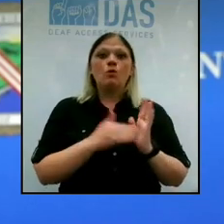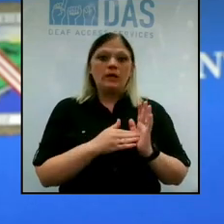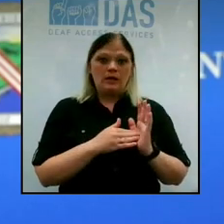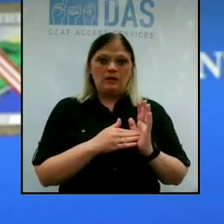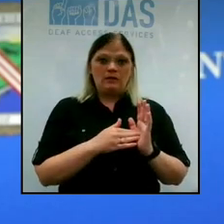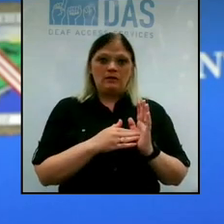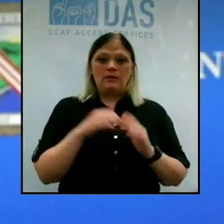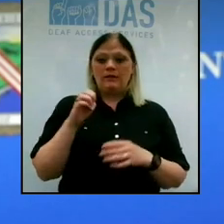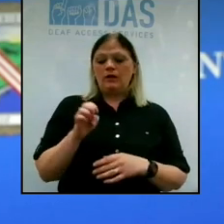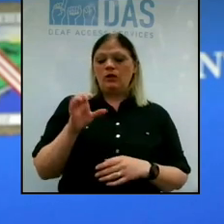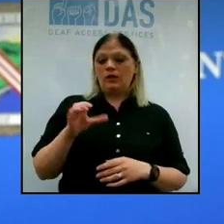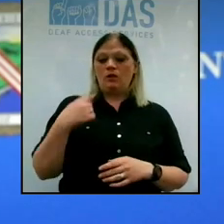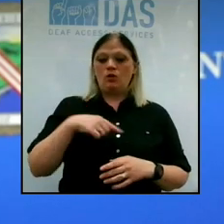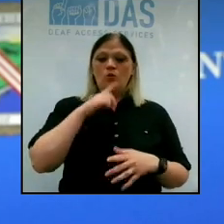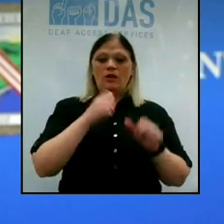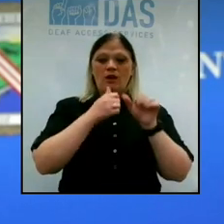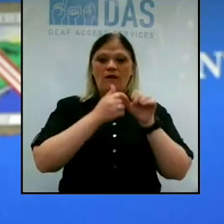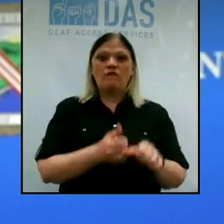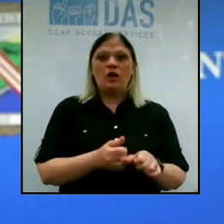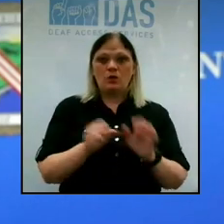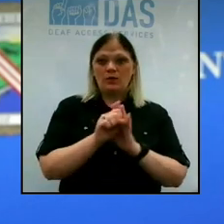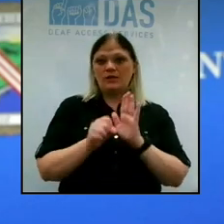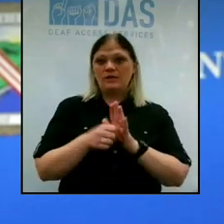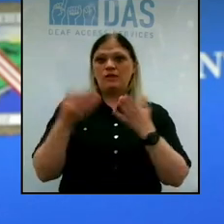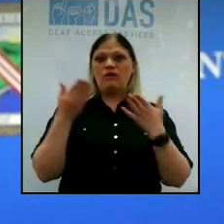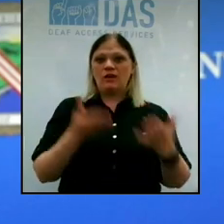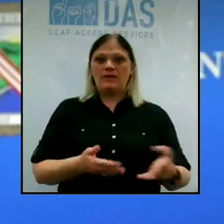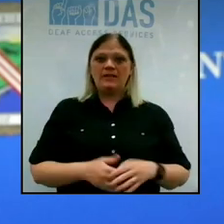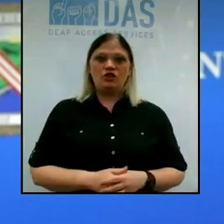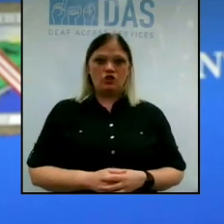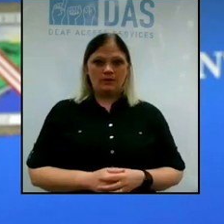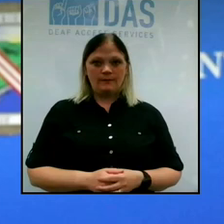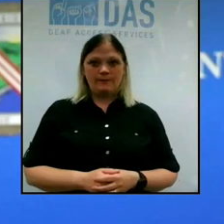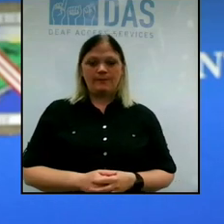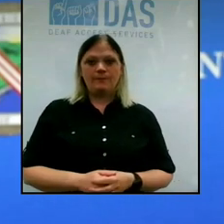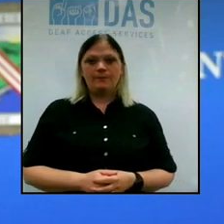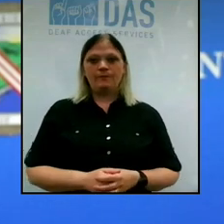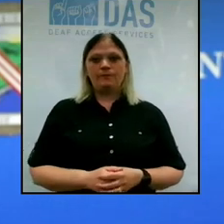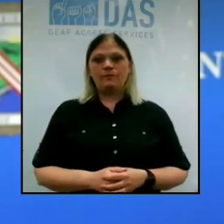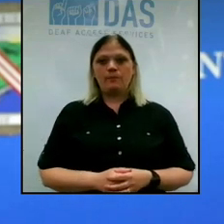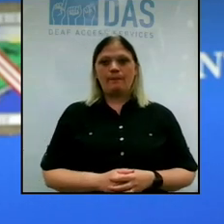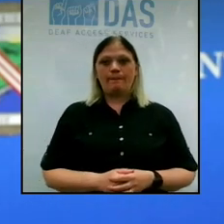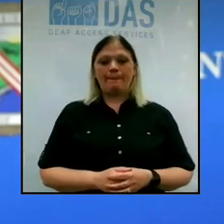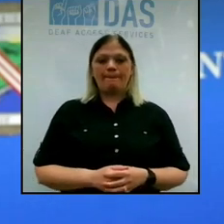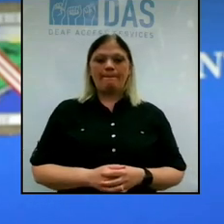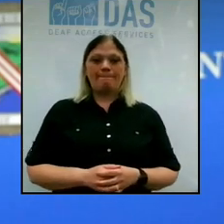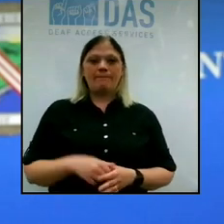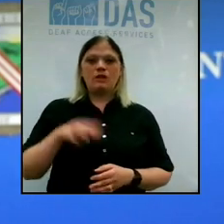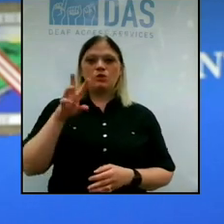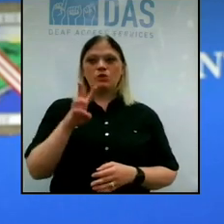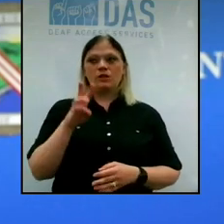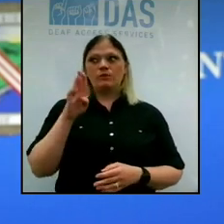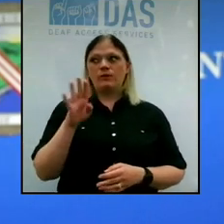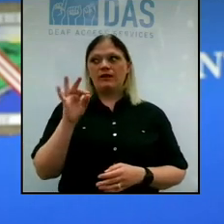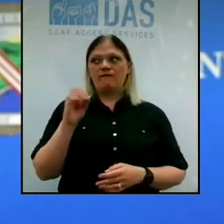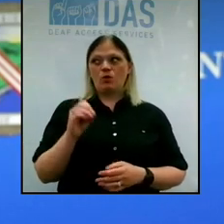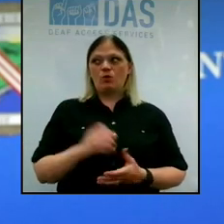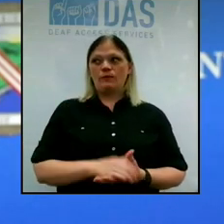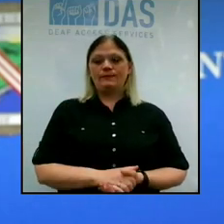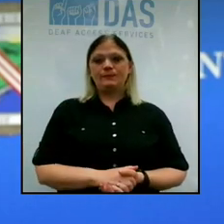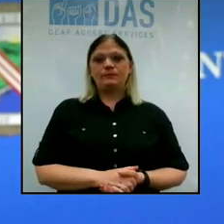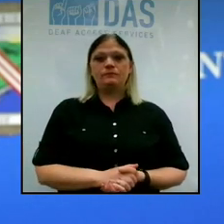Erie County, we are following our state's recommendations. Question from, sure, WBFO Michael.